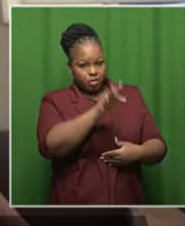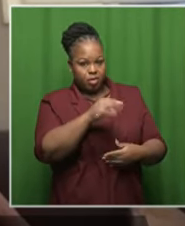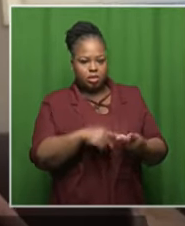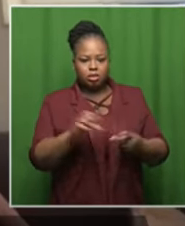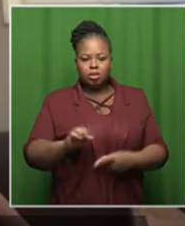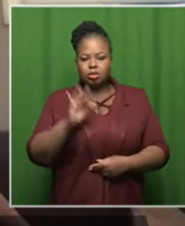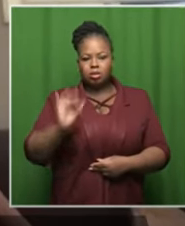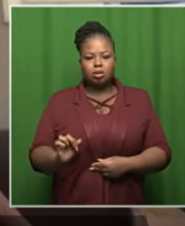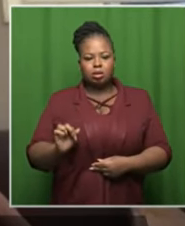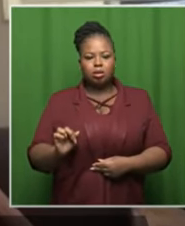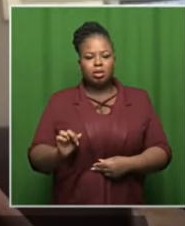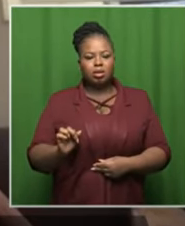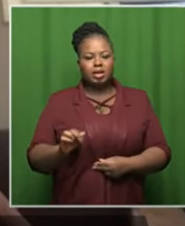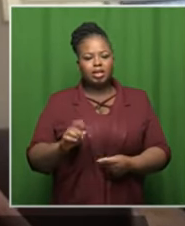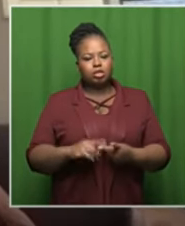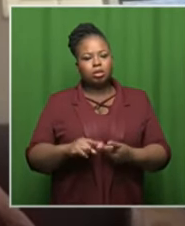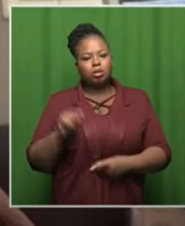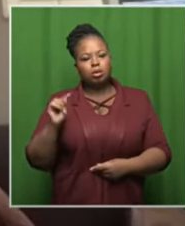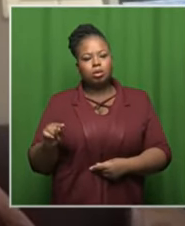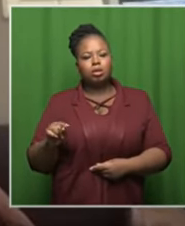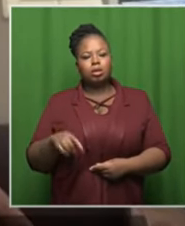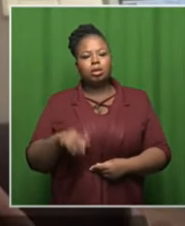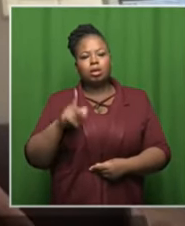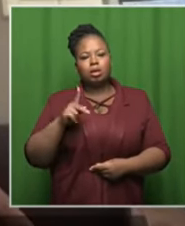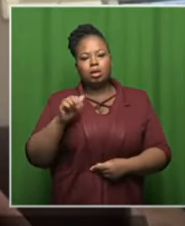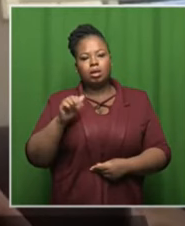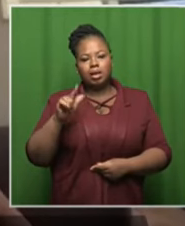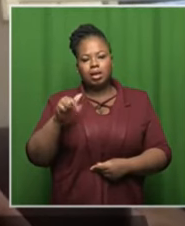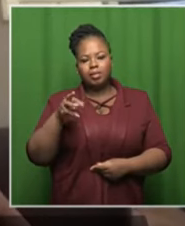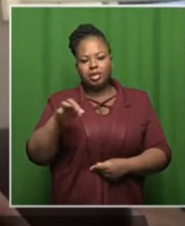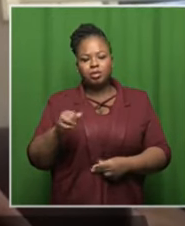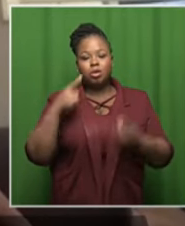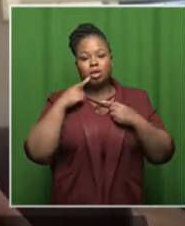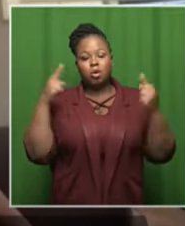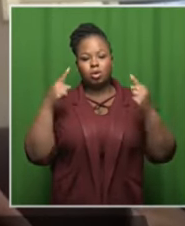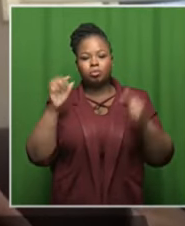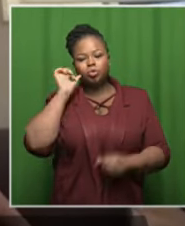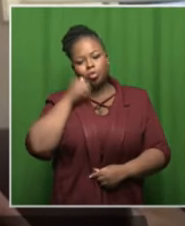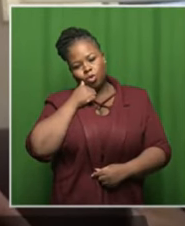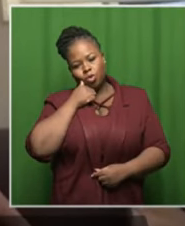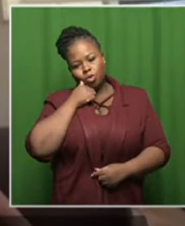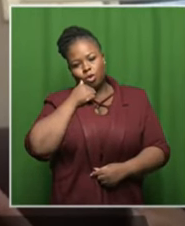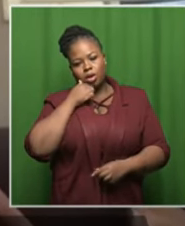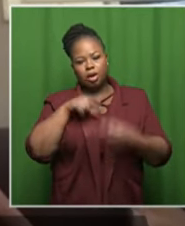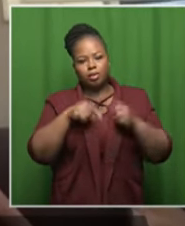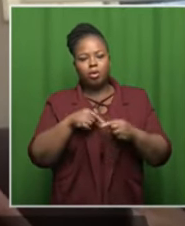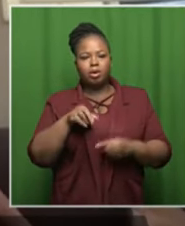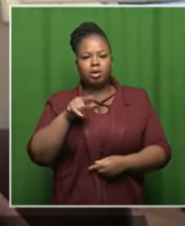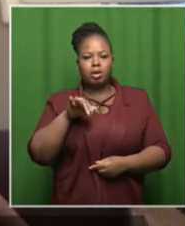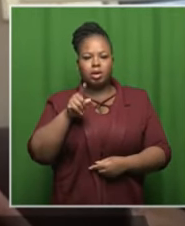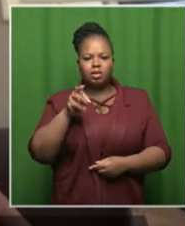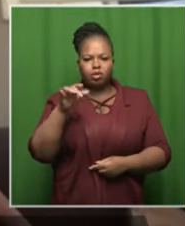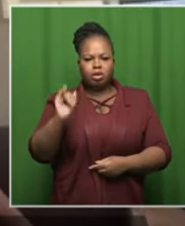have calami which is 80 percent there and i'm told that the big announcement is being made tomorrow regarding calami